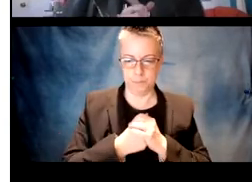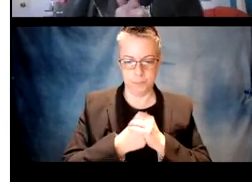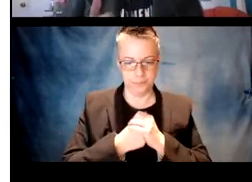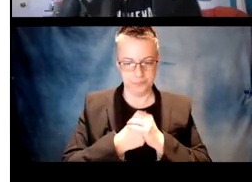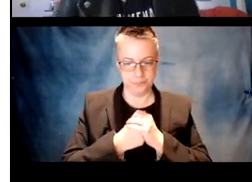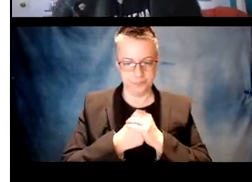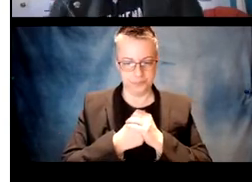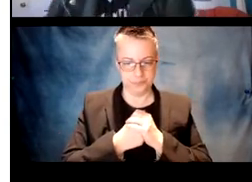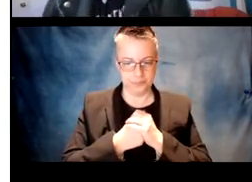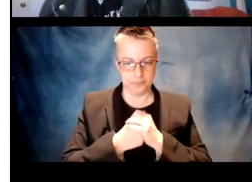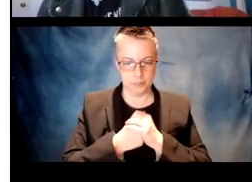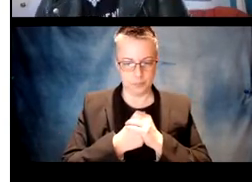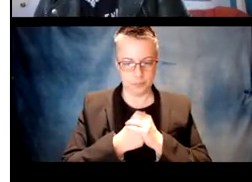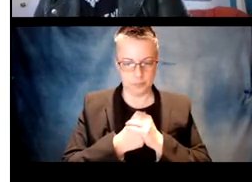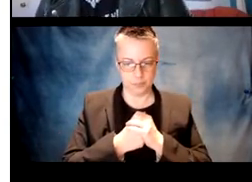Let's see.